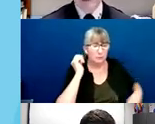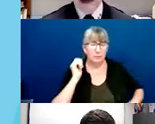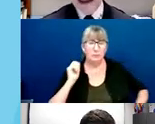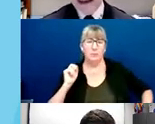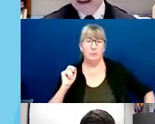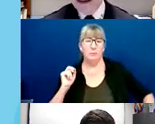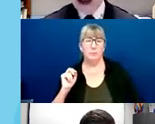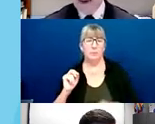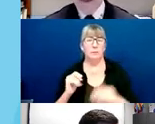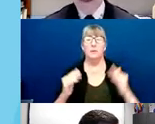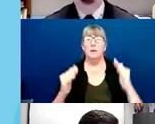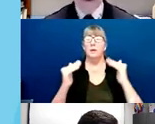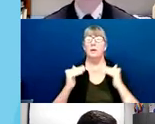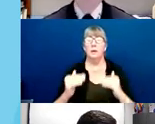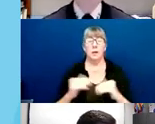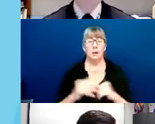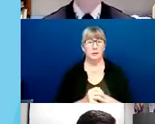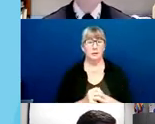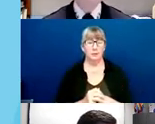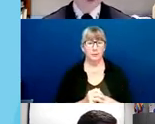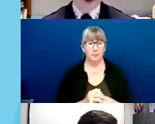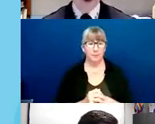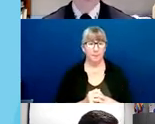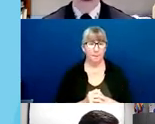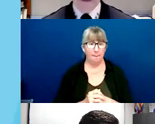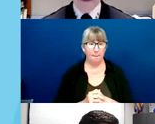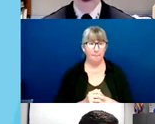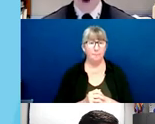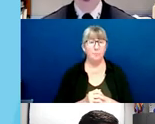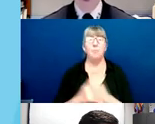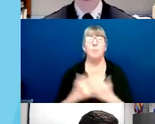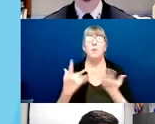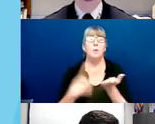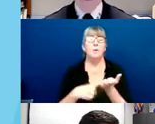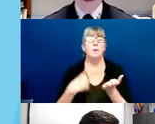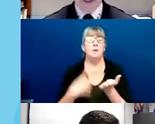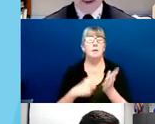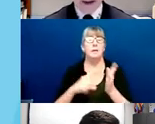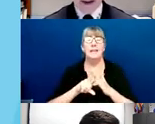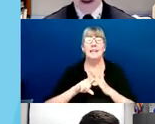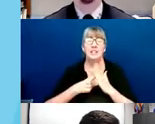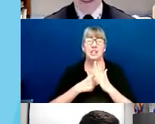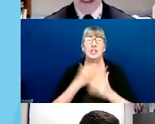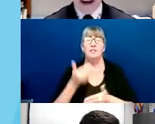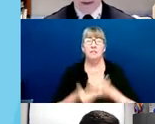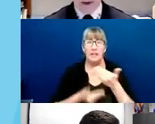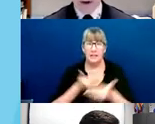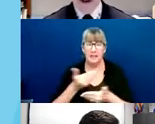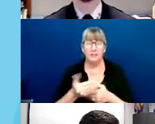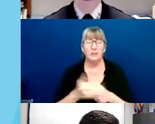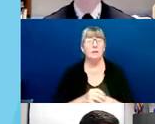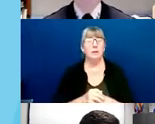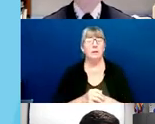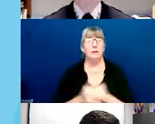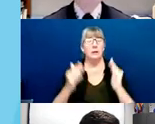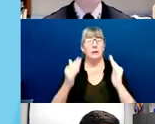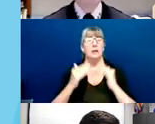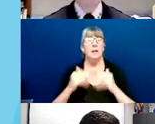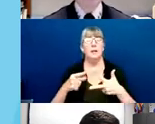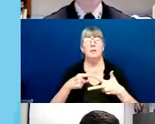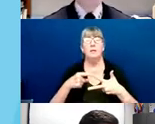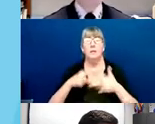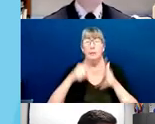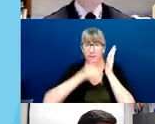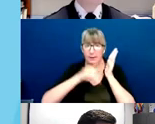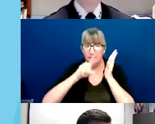Next, now that we've talked about the initiation phase, we're going to talk a little bit about the investigative